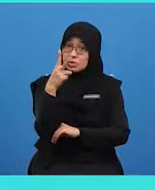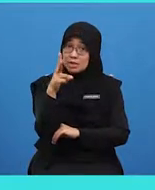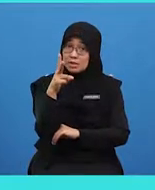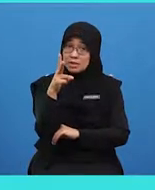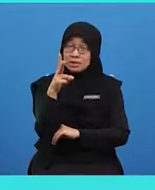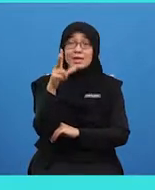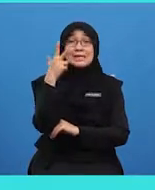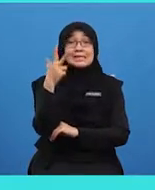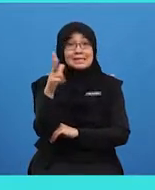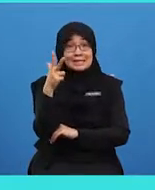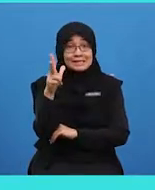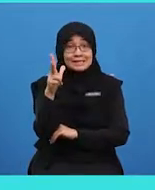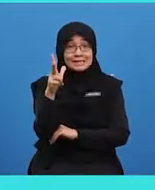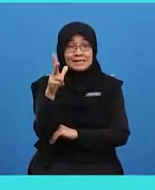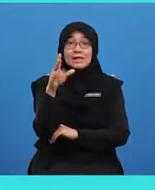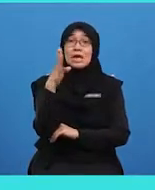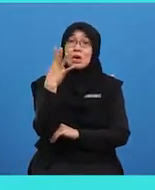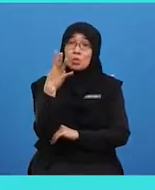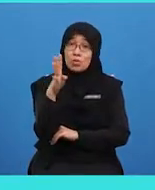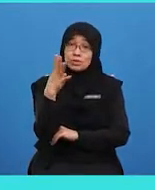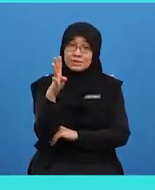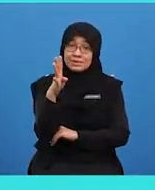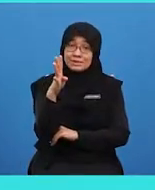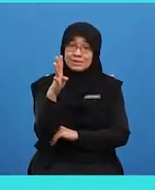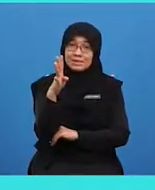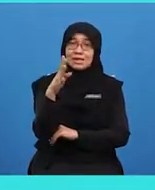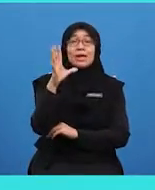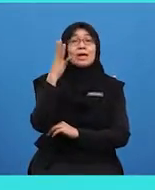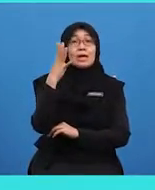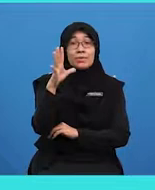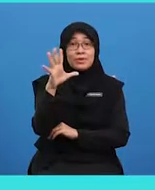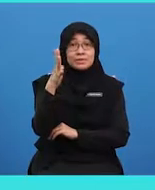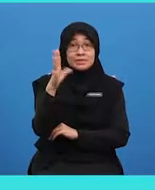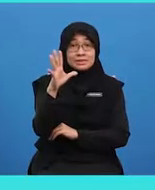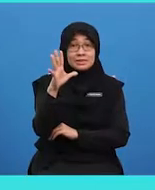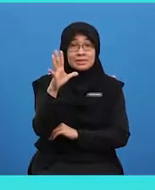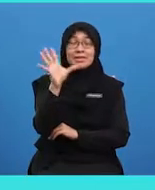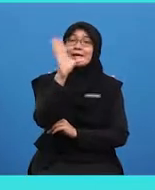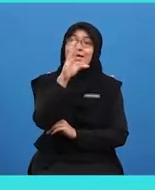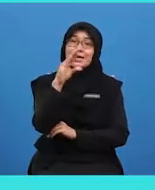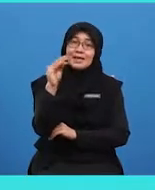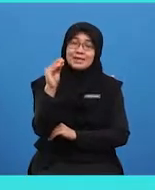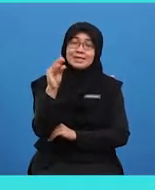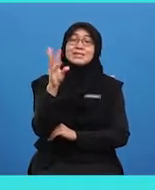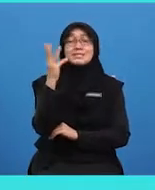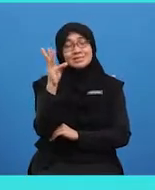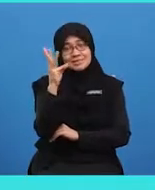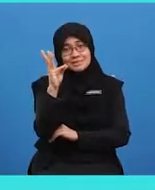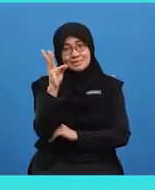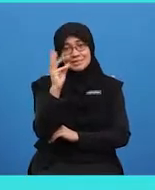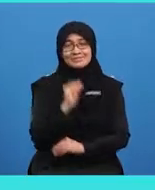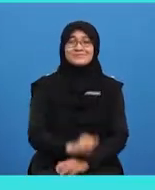13, 14, 15, and 16.